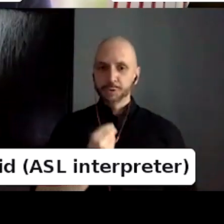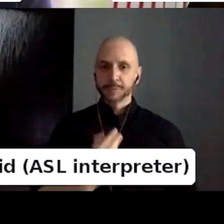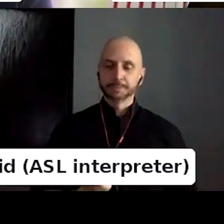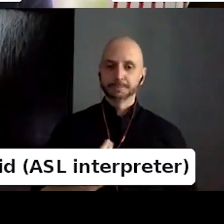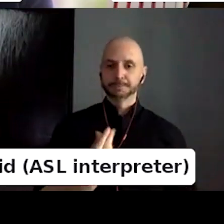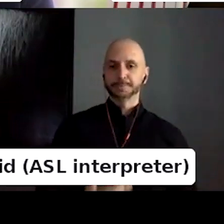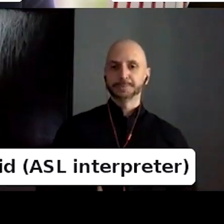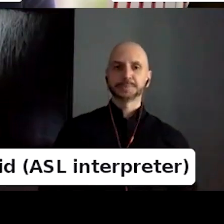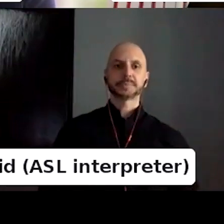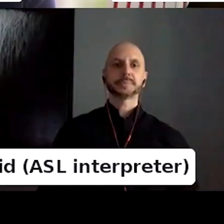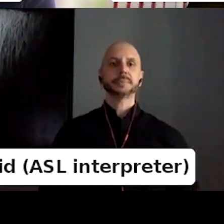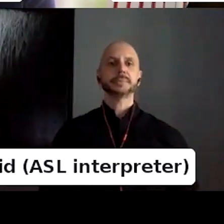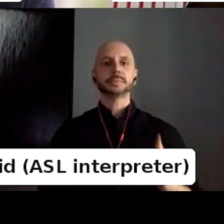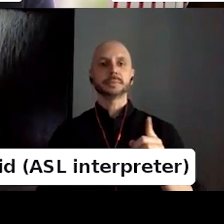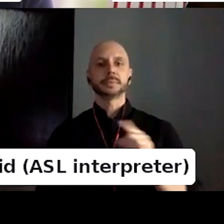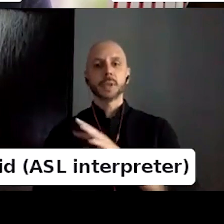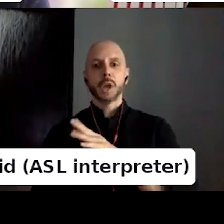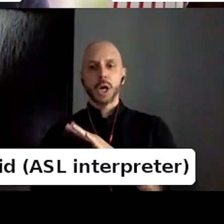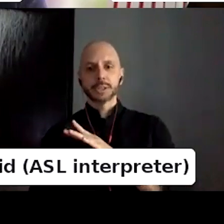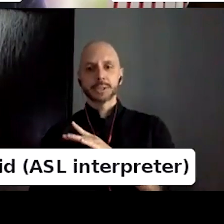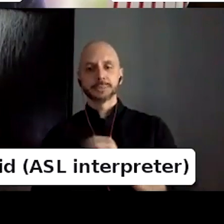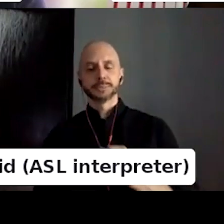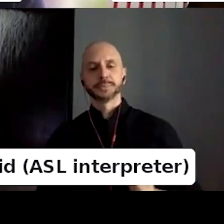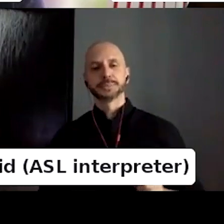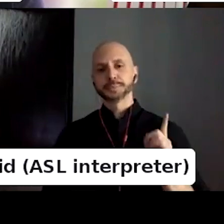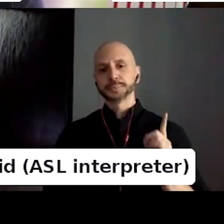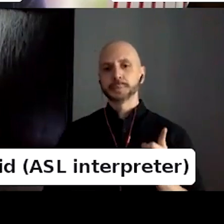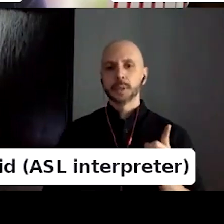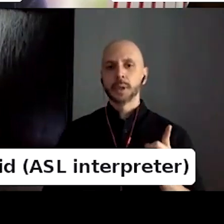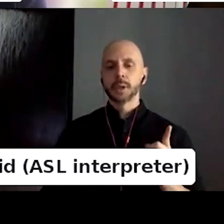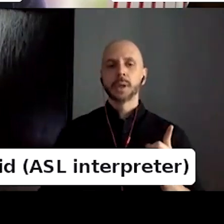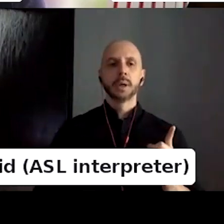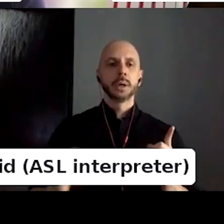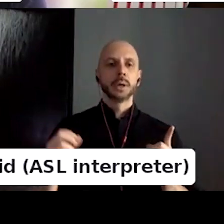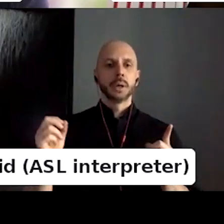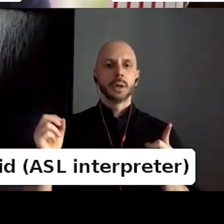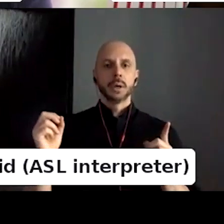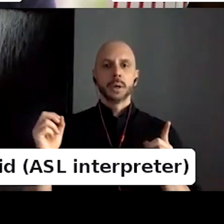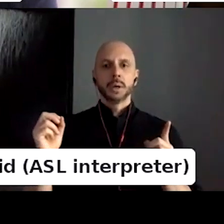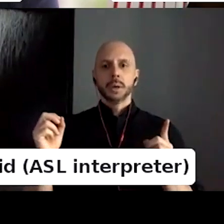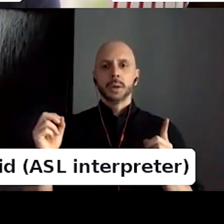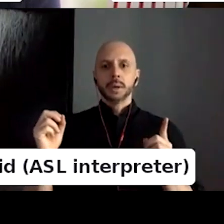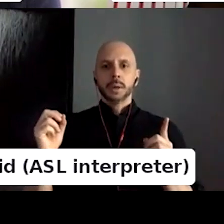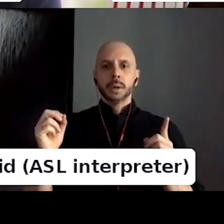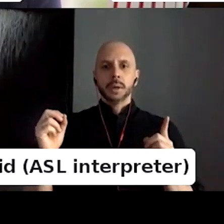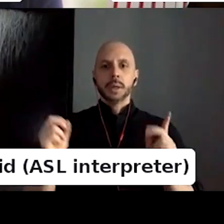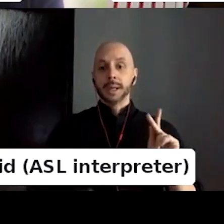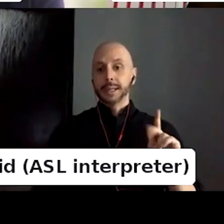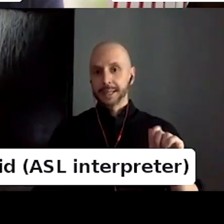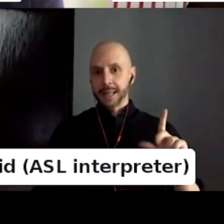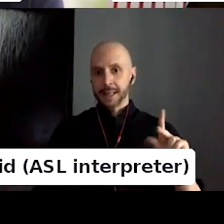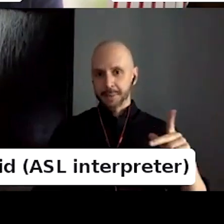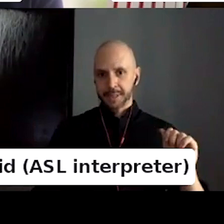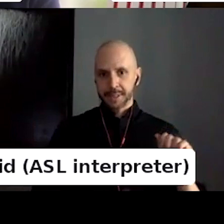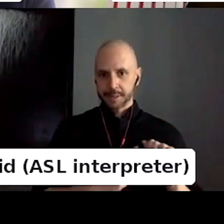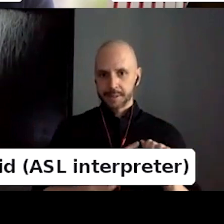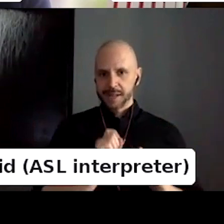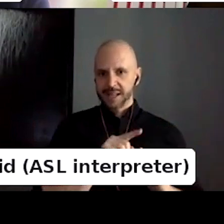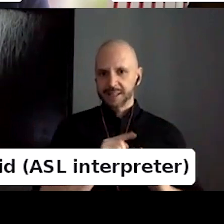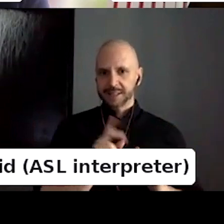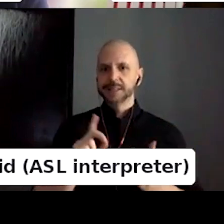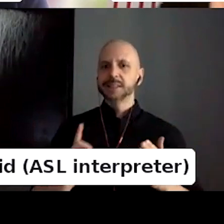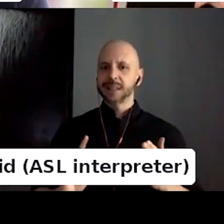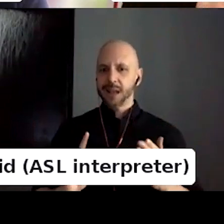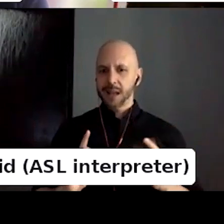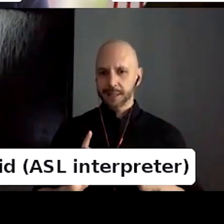Thank you. Um, another kind of more, I guess, technical design question. Um, Lotta, can you